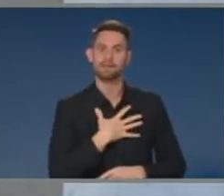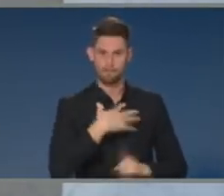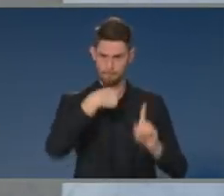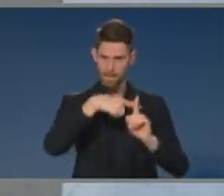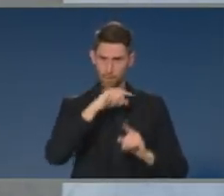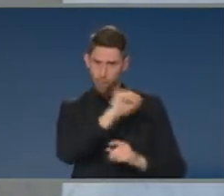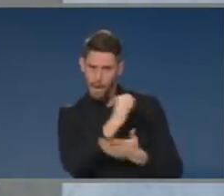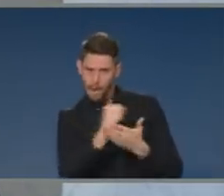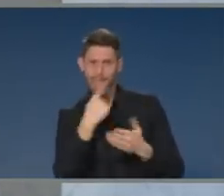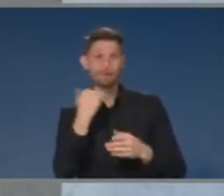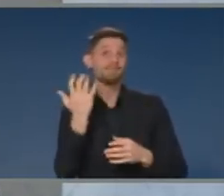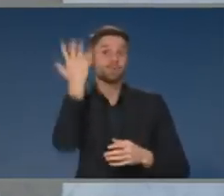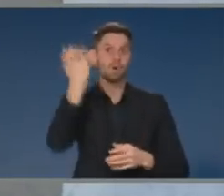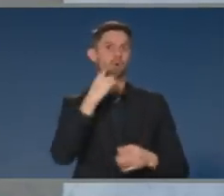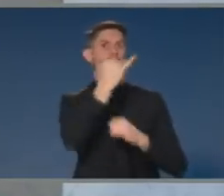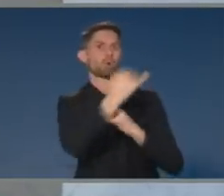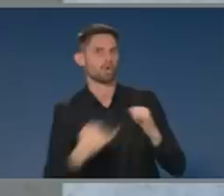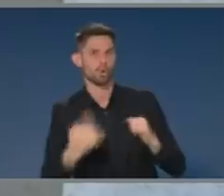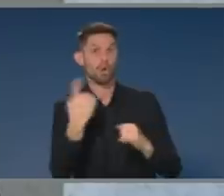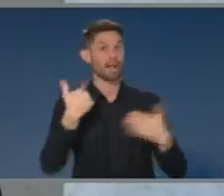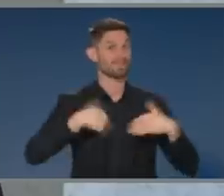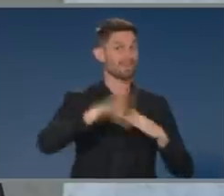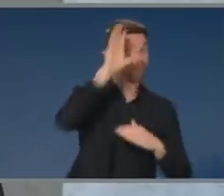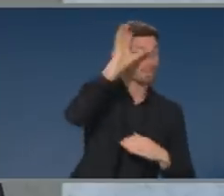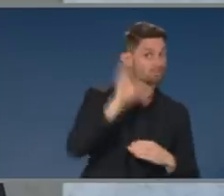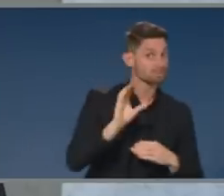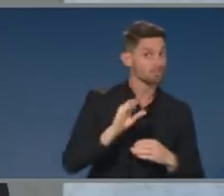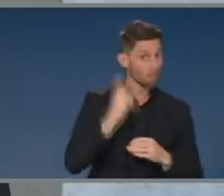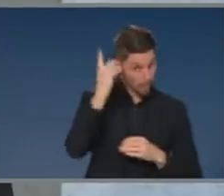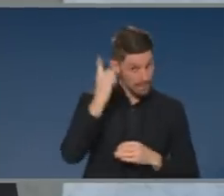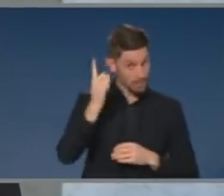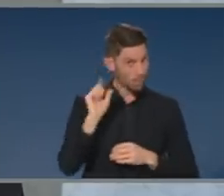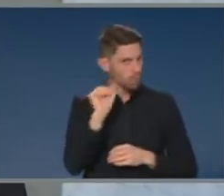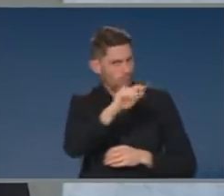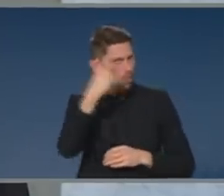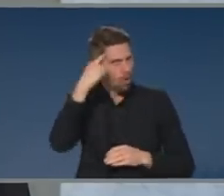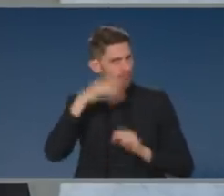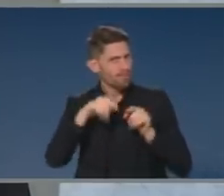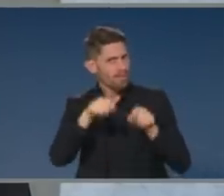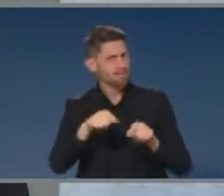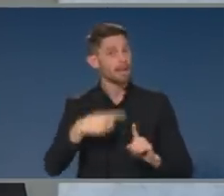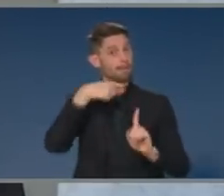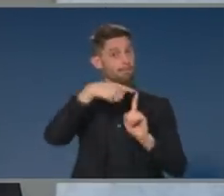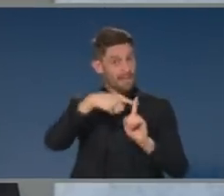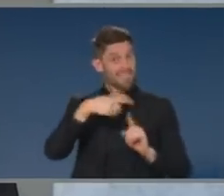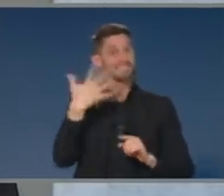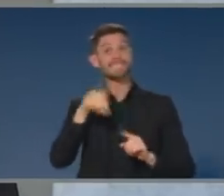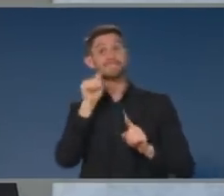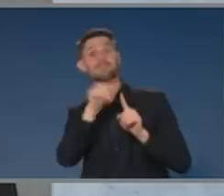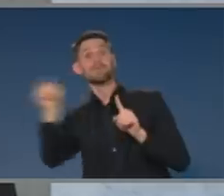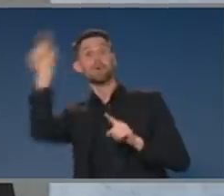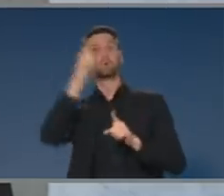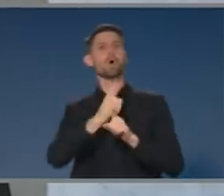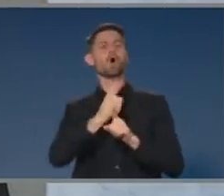conversation in National Cabinet about that? And also, if I may, was there a push from the states and territories to relax the 10 Medicare